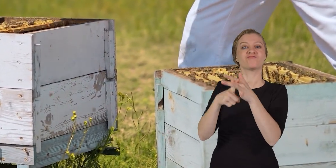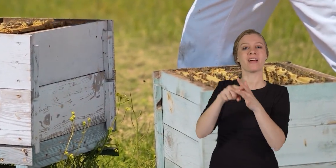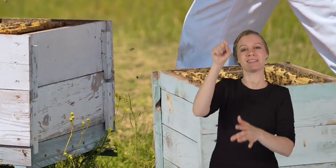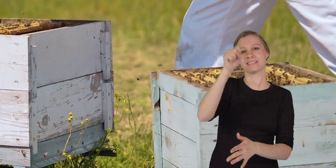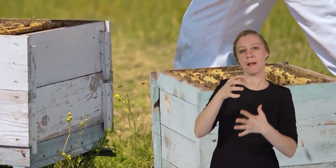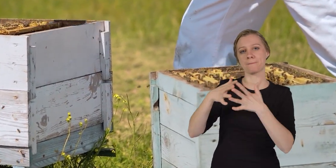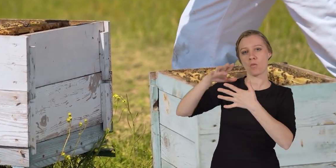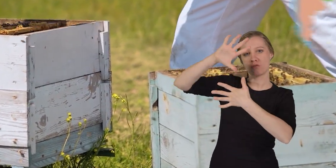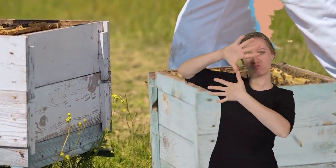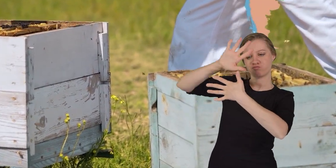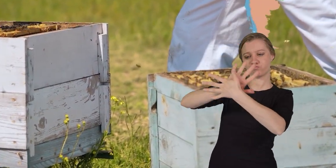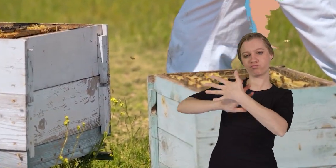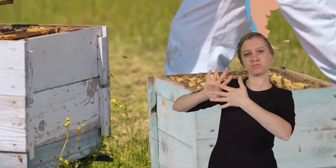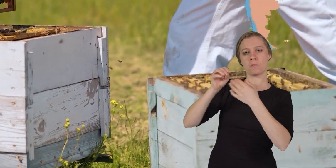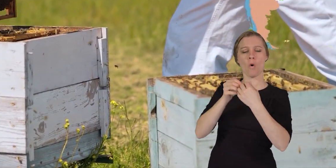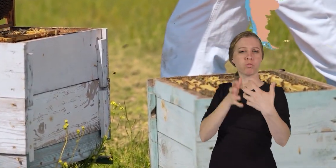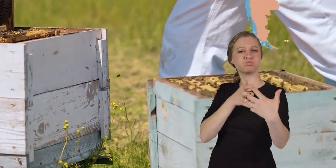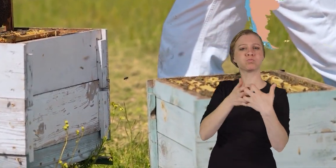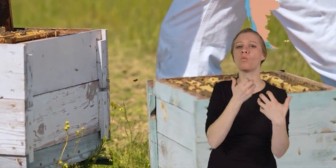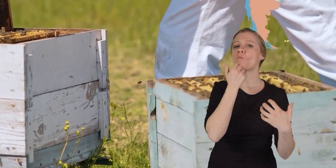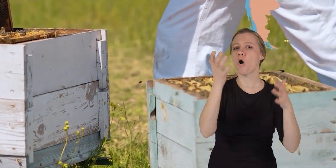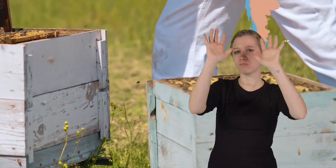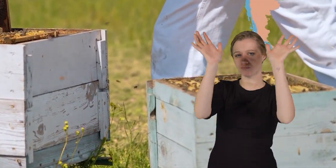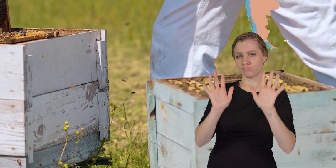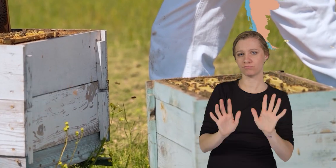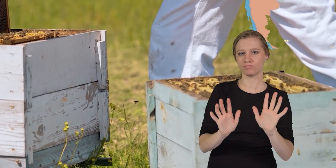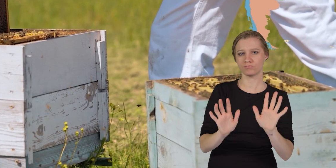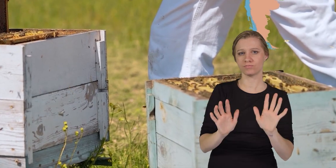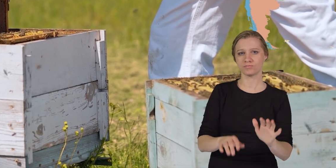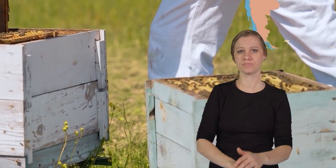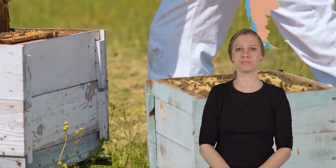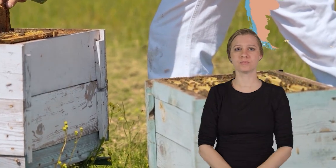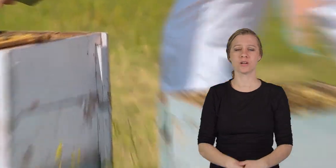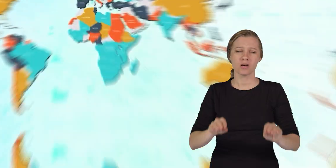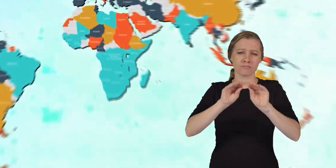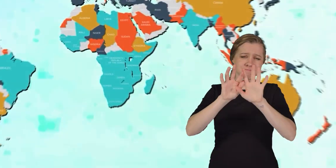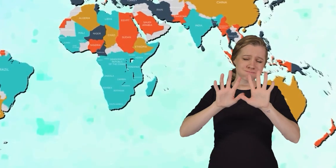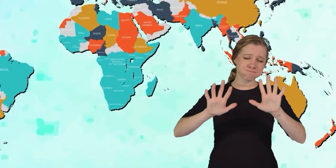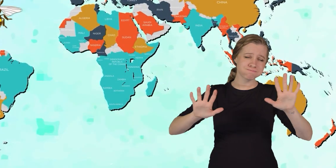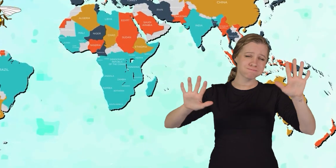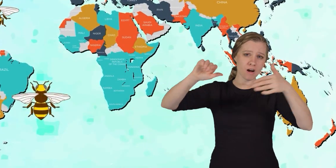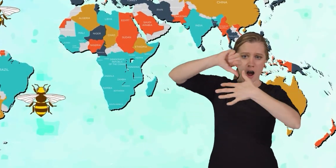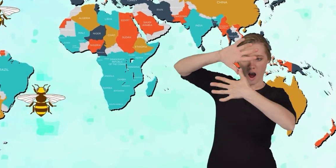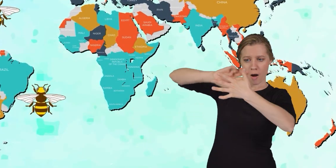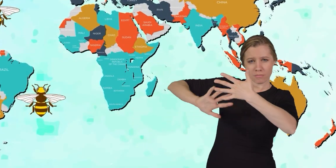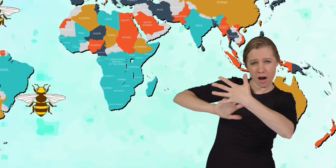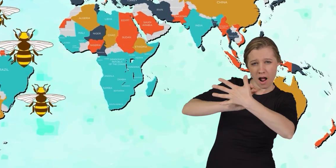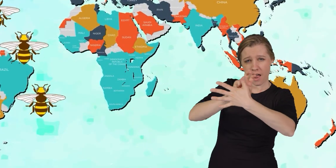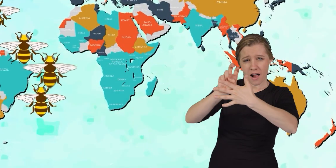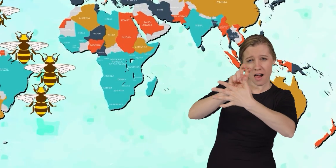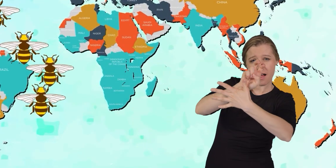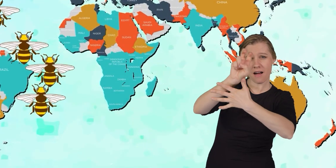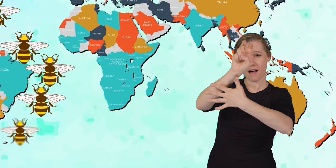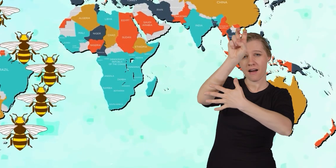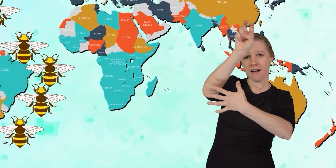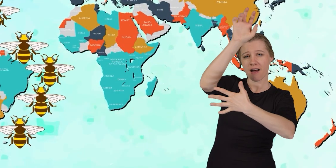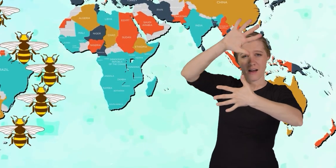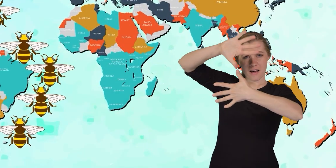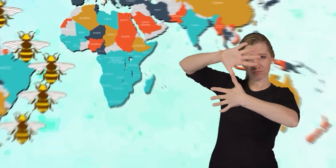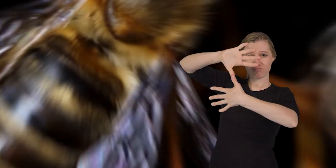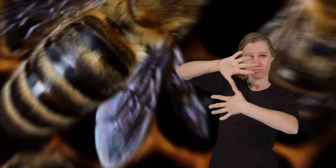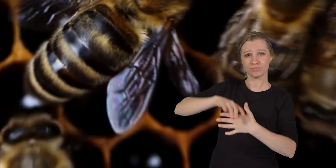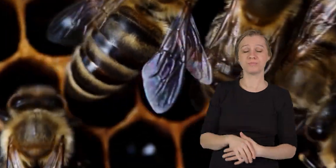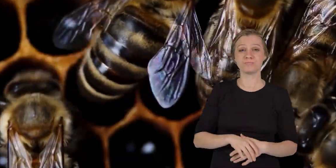originated in South America and are well-suited to warm climates. They have spread to many places throughout the